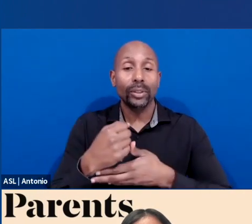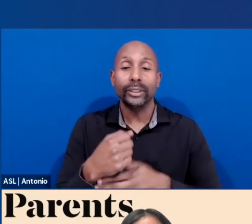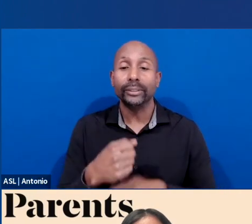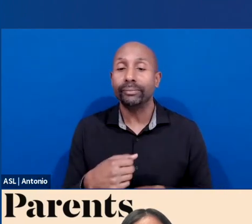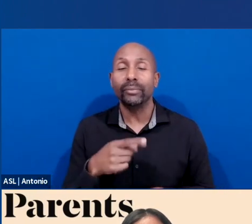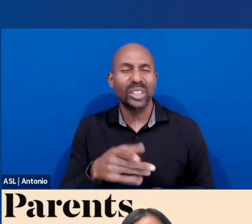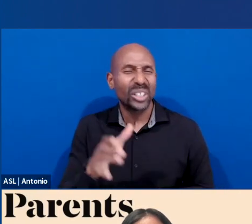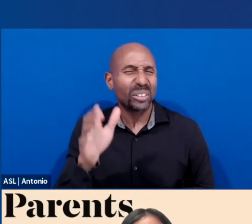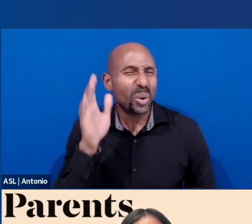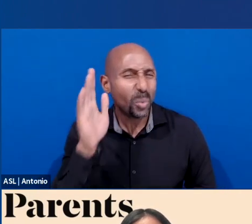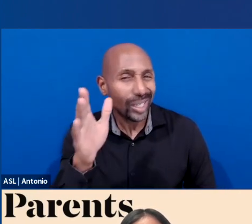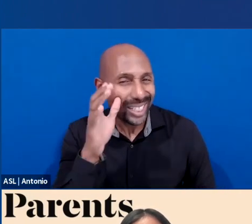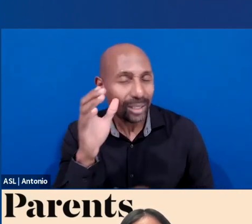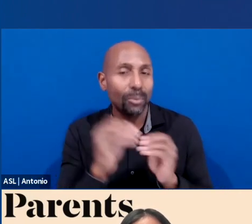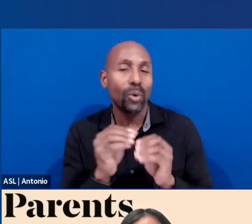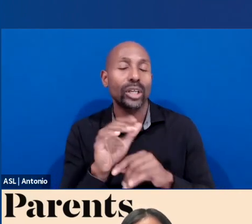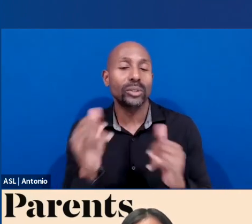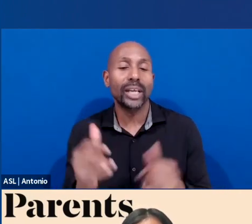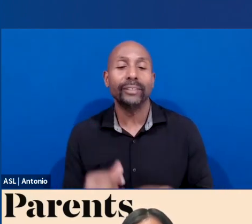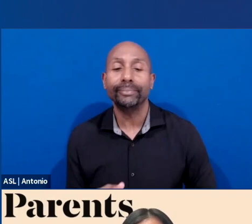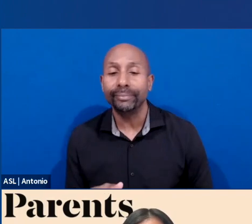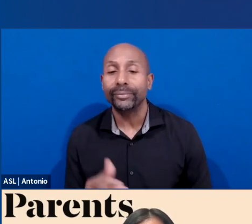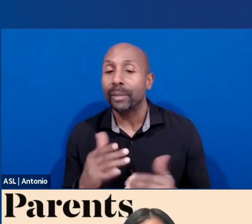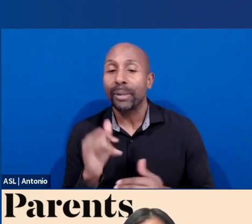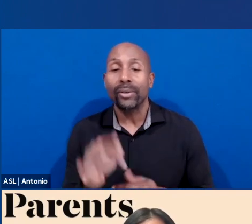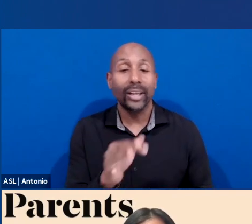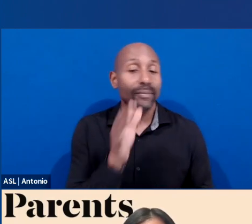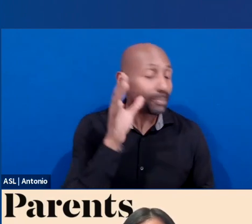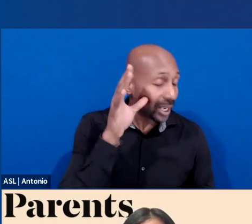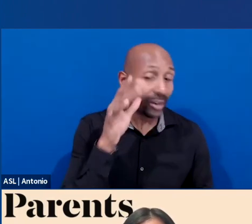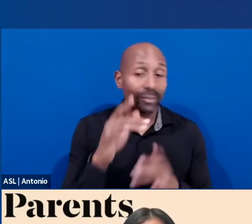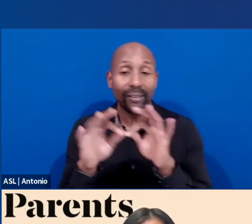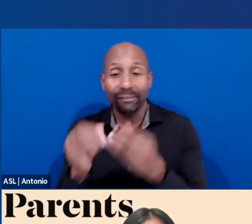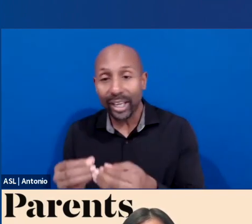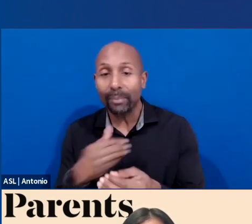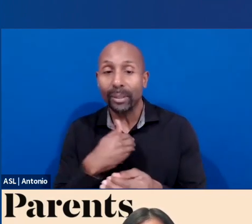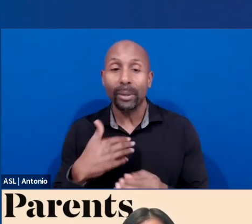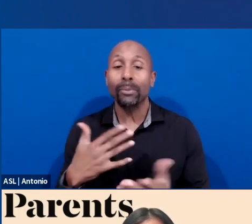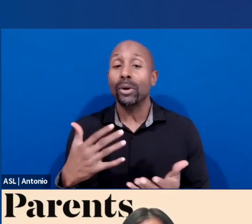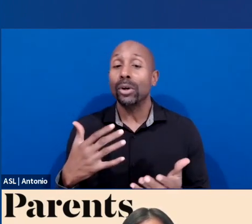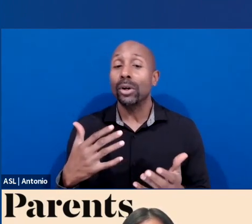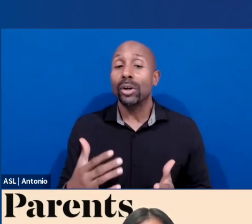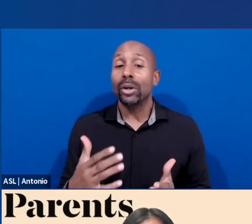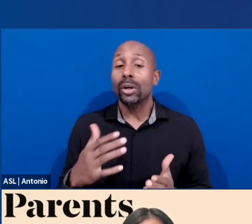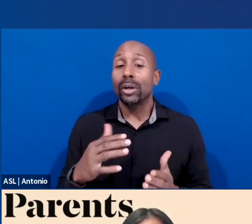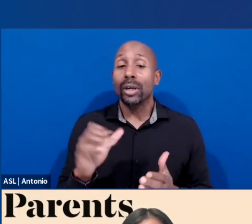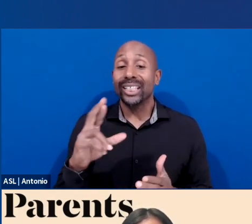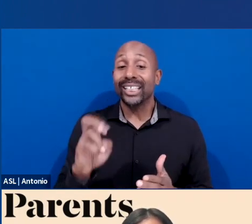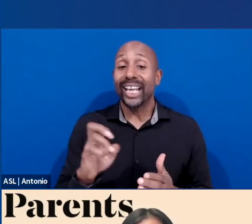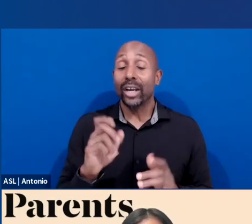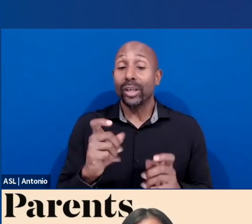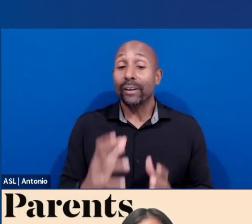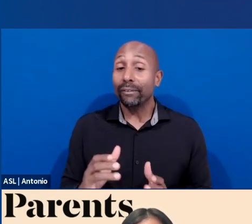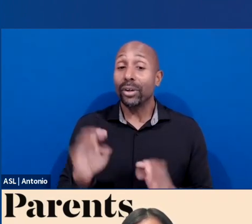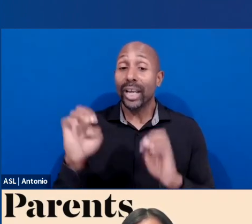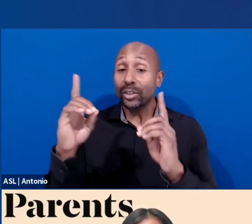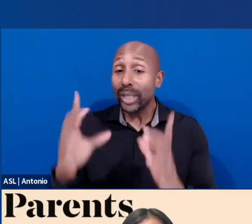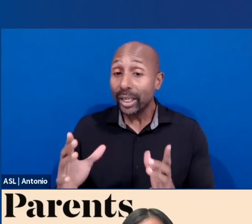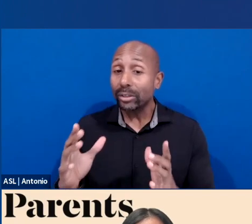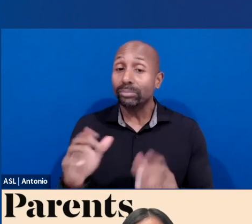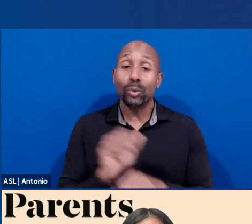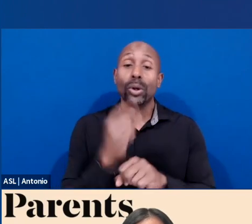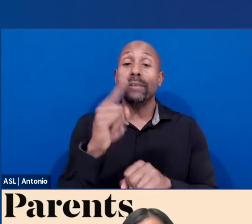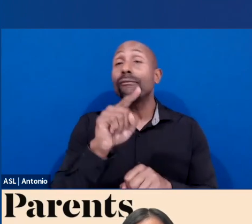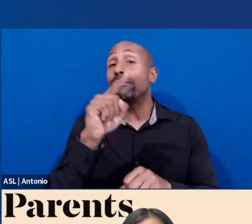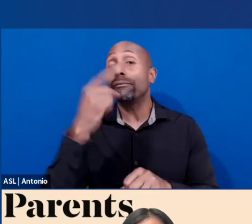working for an organization that serves families, or all of the above, we are excited to have you